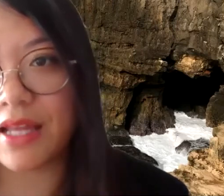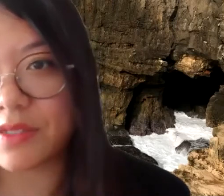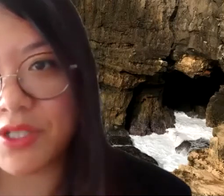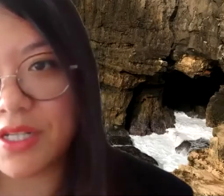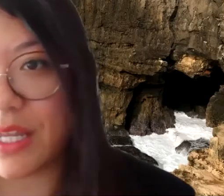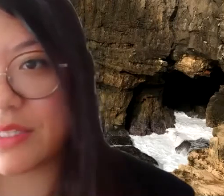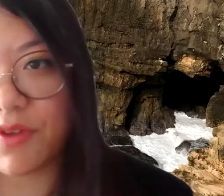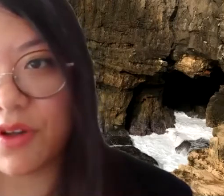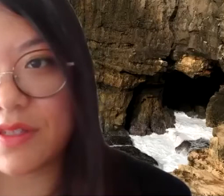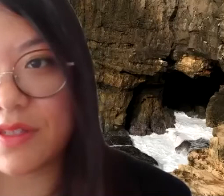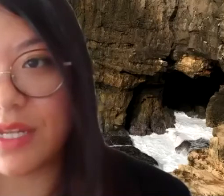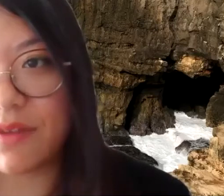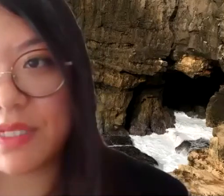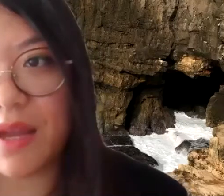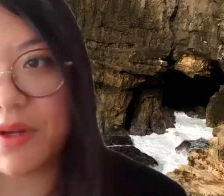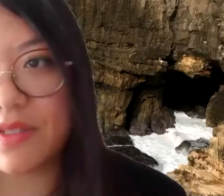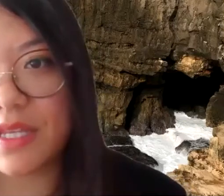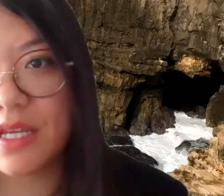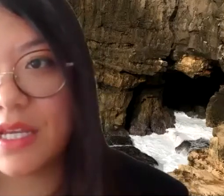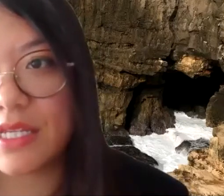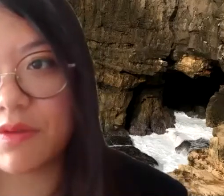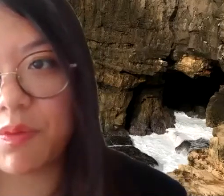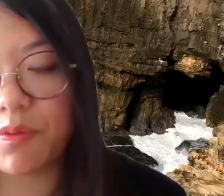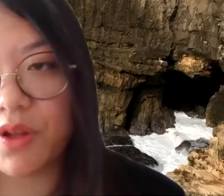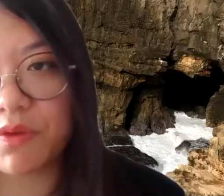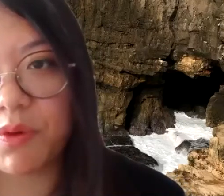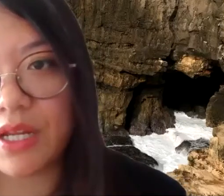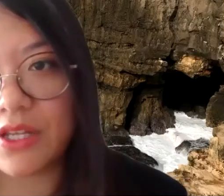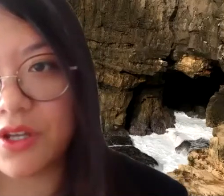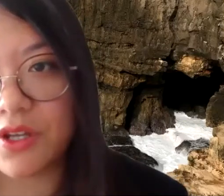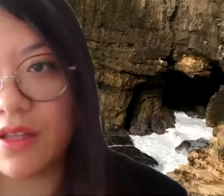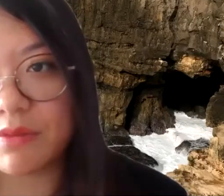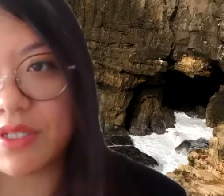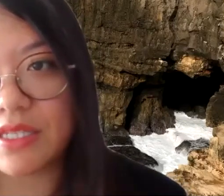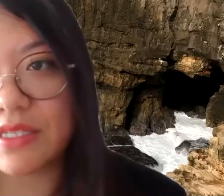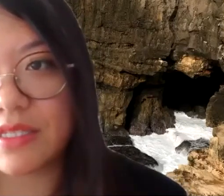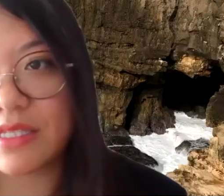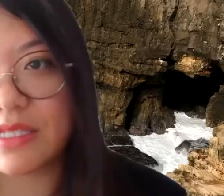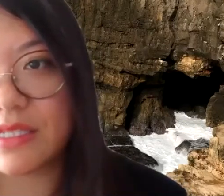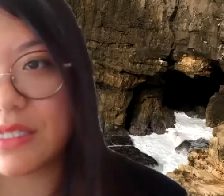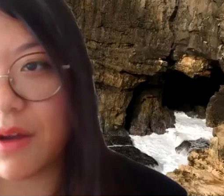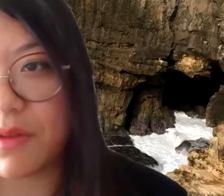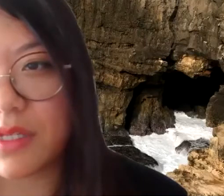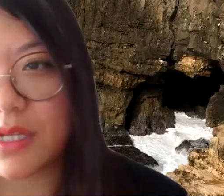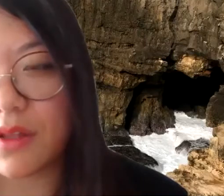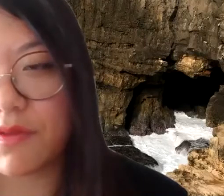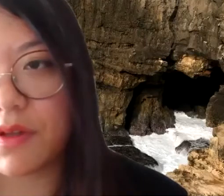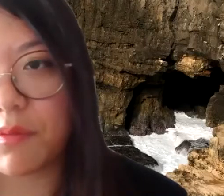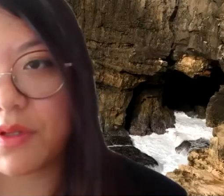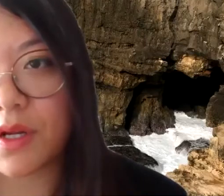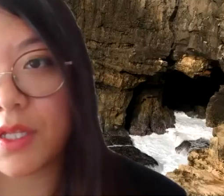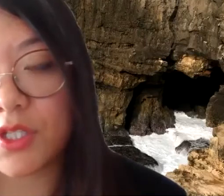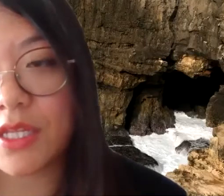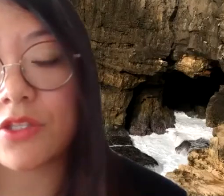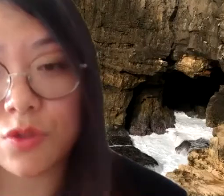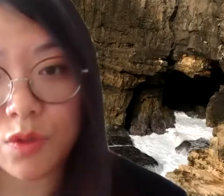The last question, I get several calls every day from scammers. Is it worth reporting each call, especially since doubt the telephone